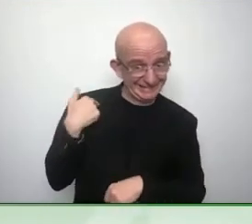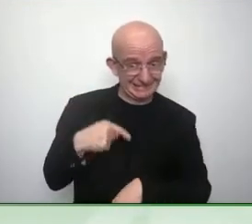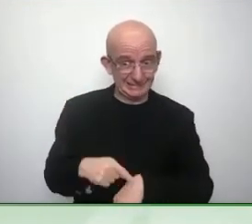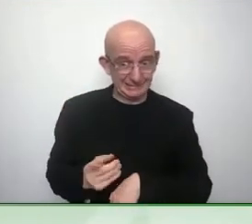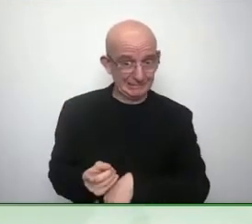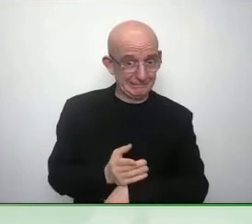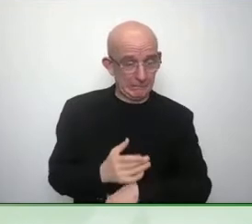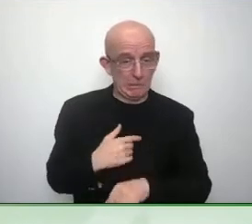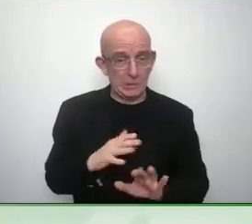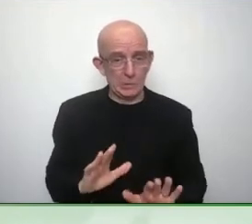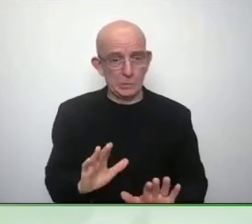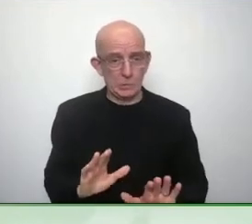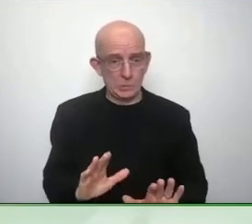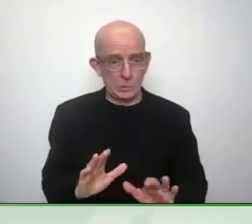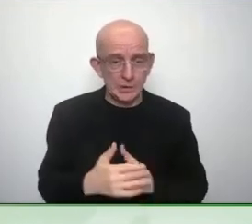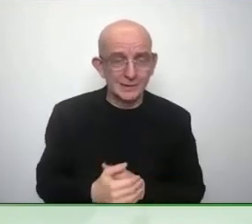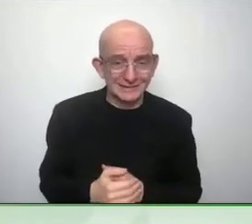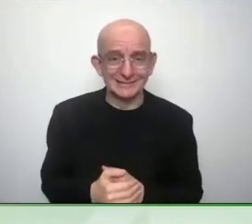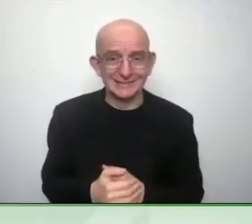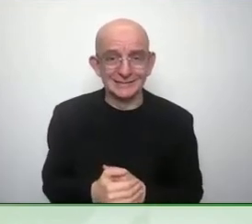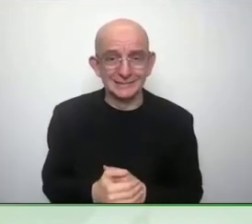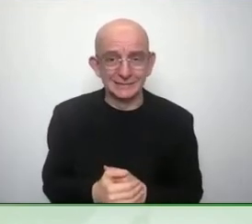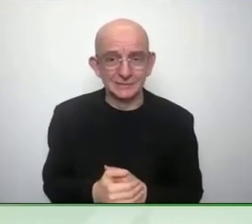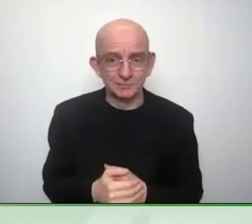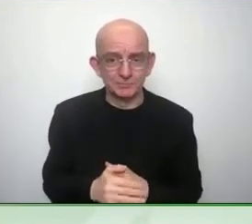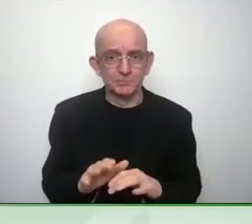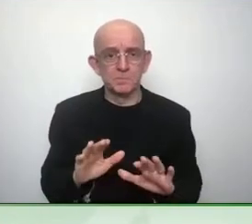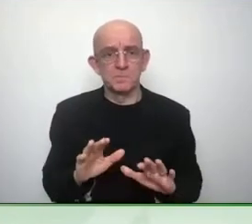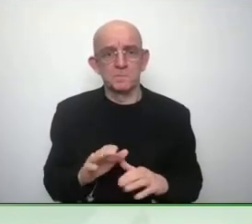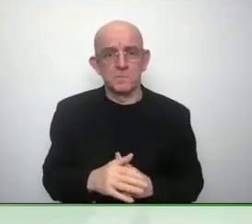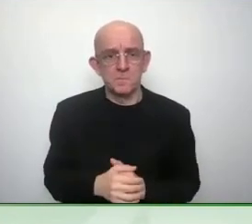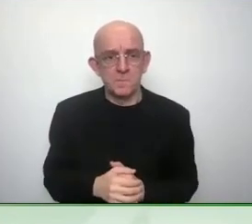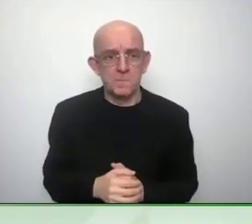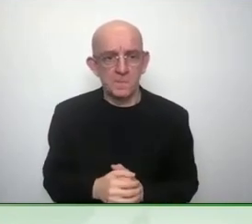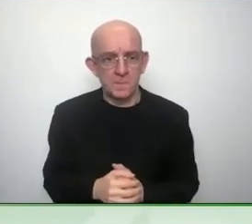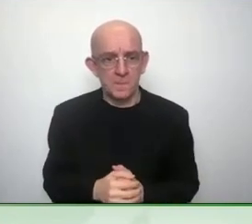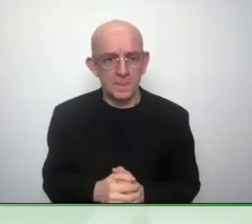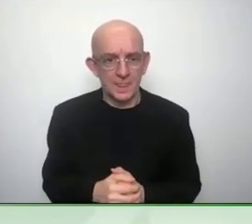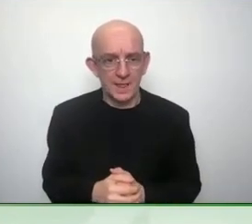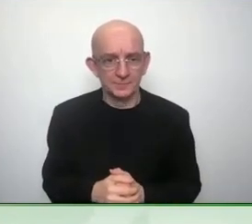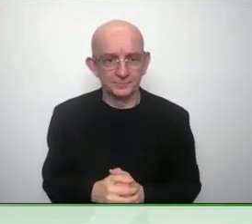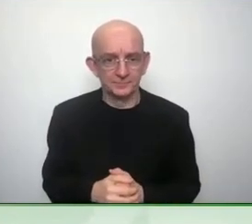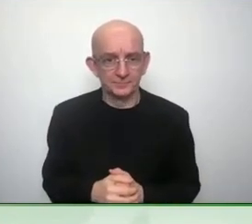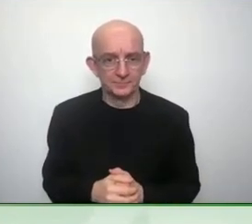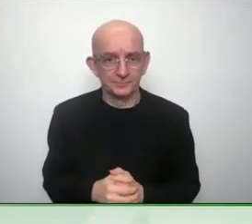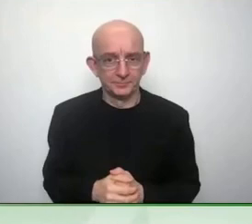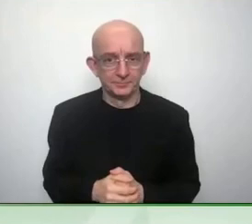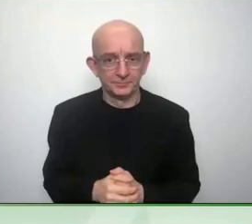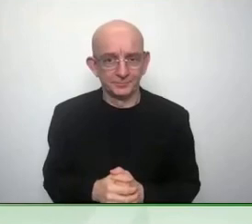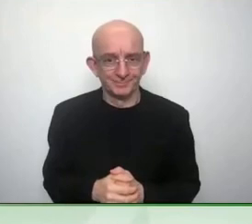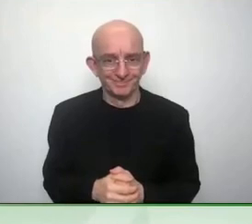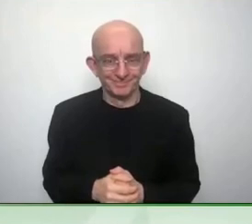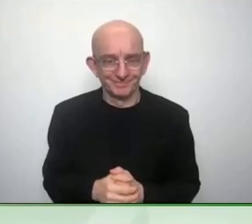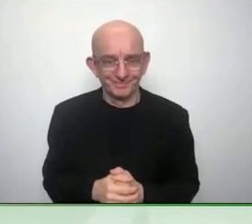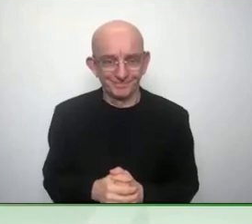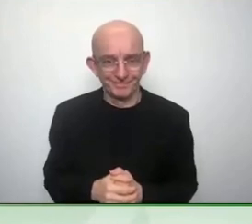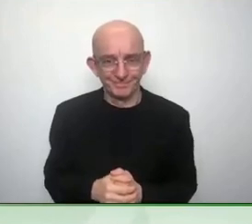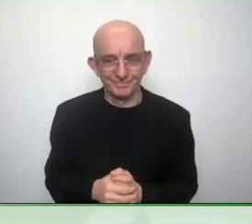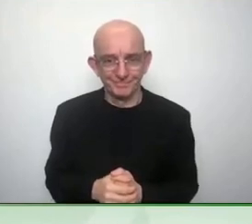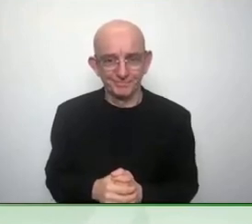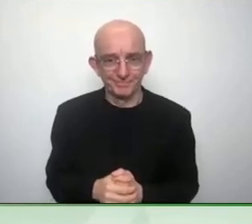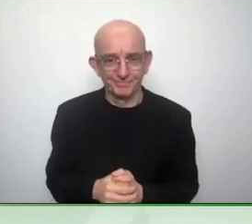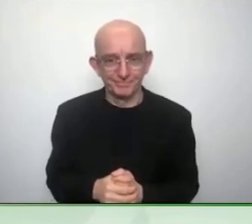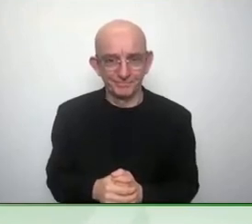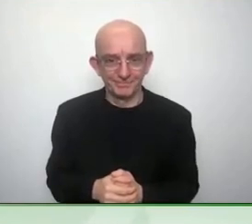to the greatest storyteller a great mentor and leader Deborah thank you so much and congratulations on a billion strong thank you thank you